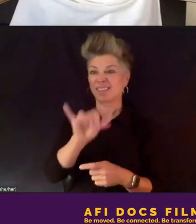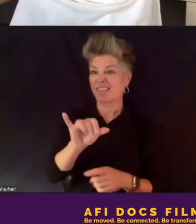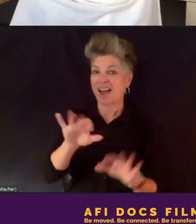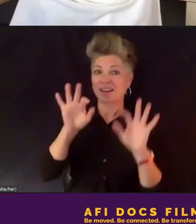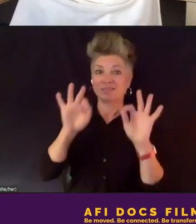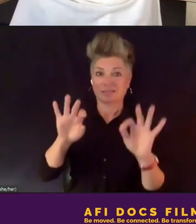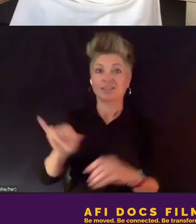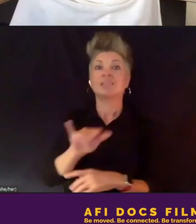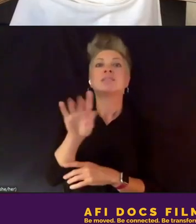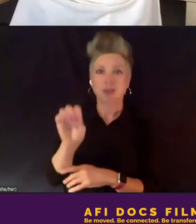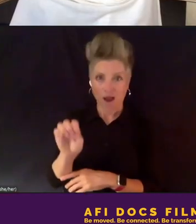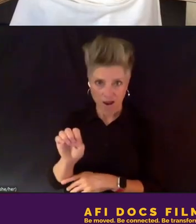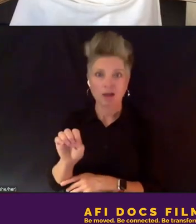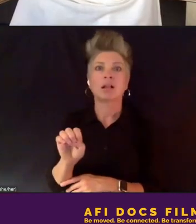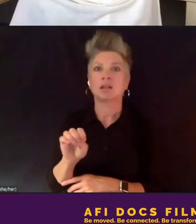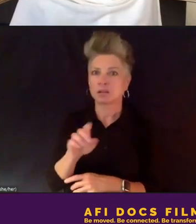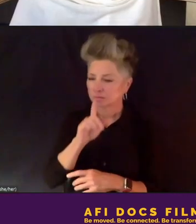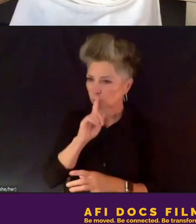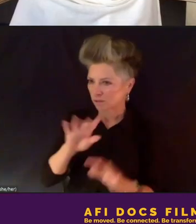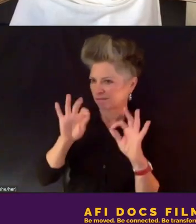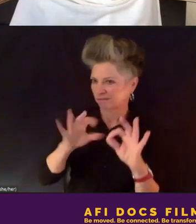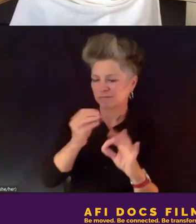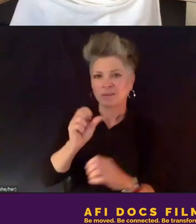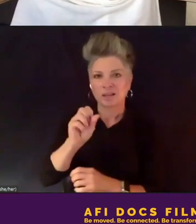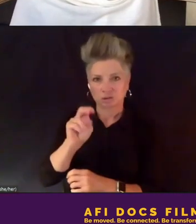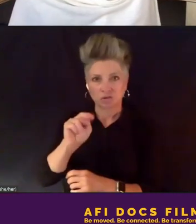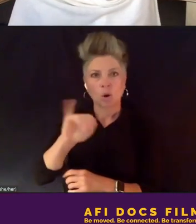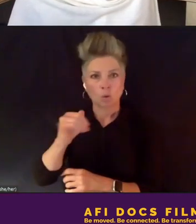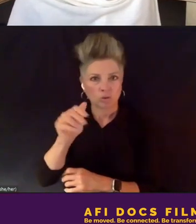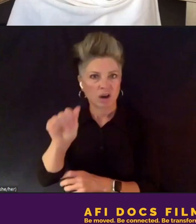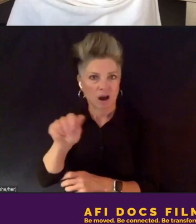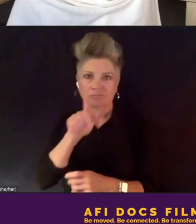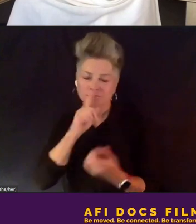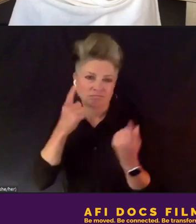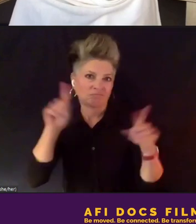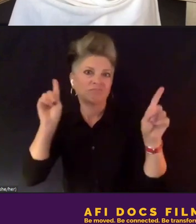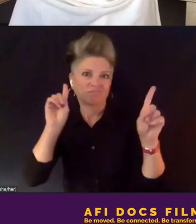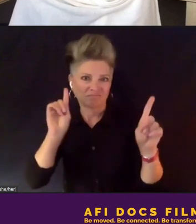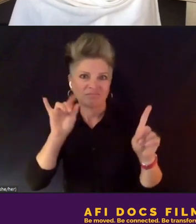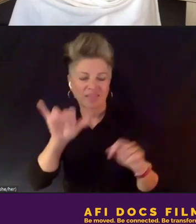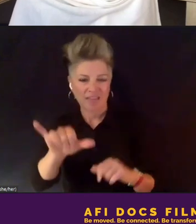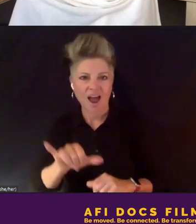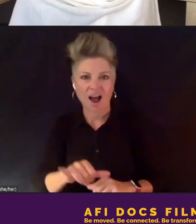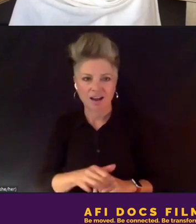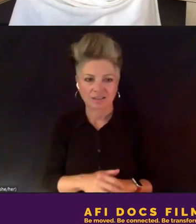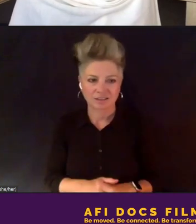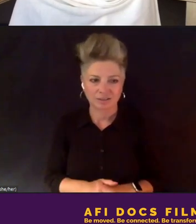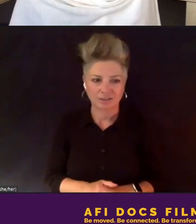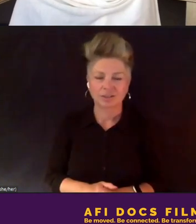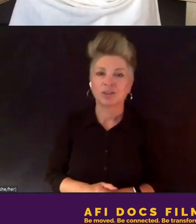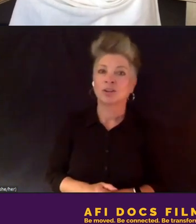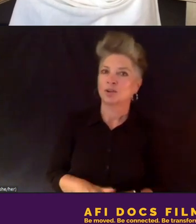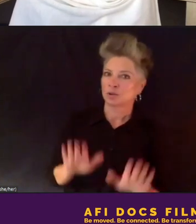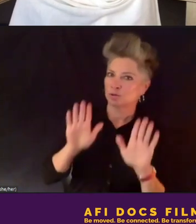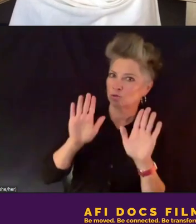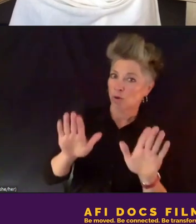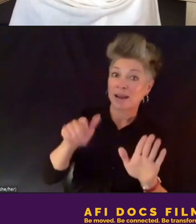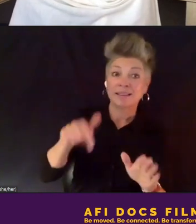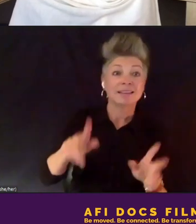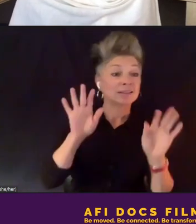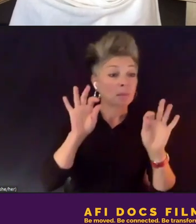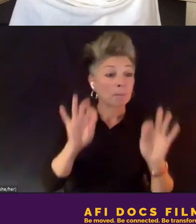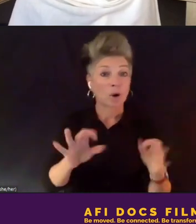Yeah, absolutely. Well, thank you for that and I will bring you back momentarily, but I'd love, this is actually a perfect segue into